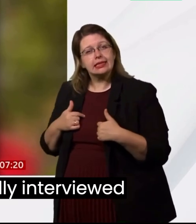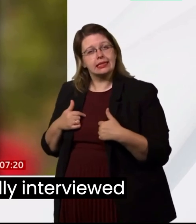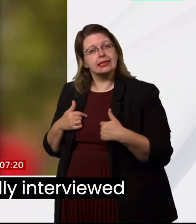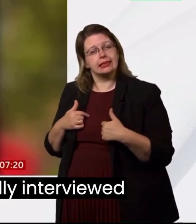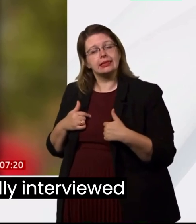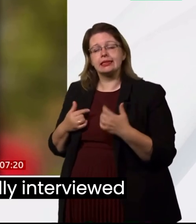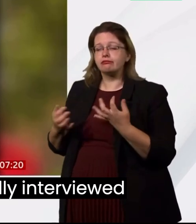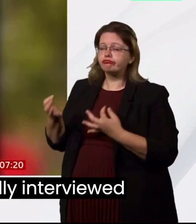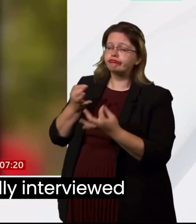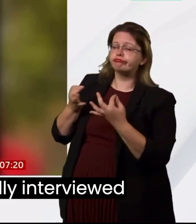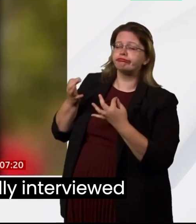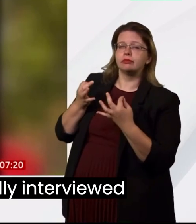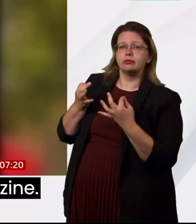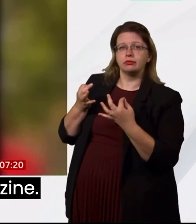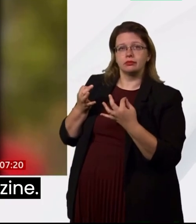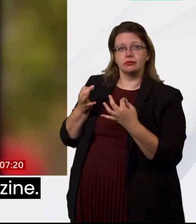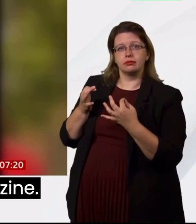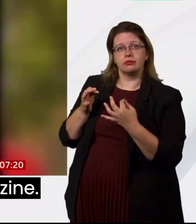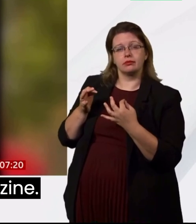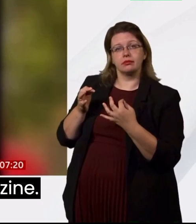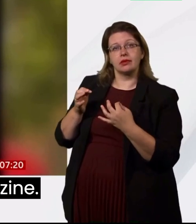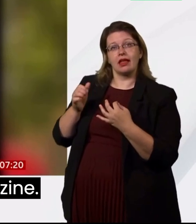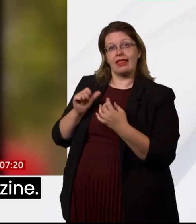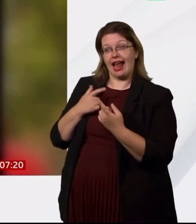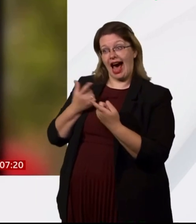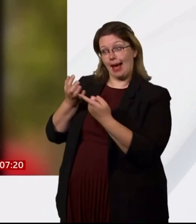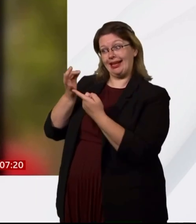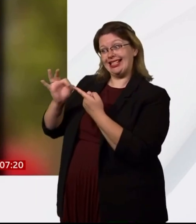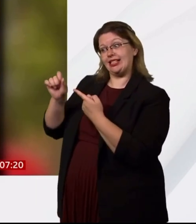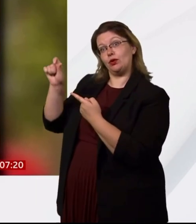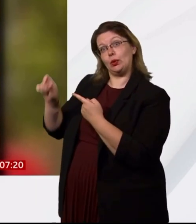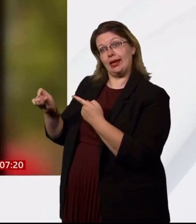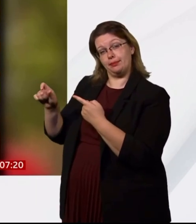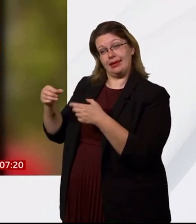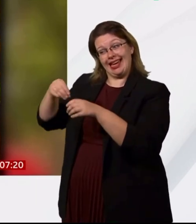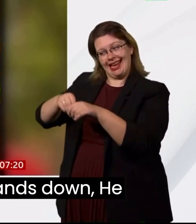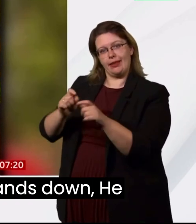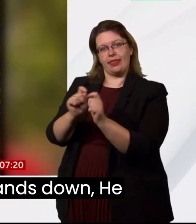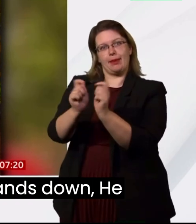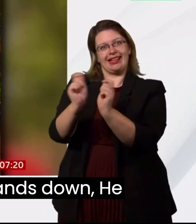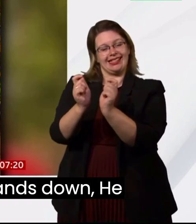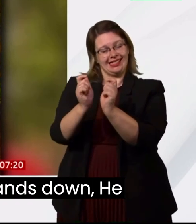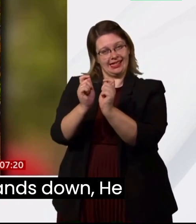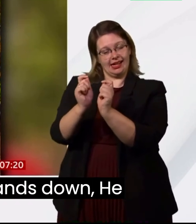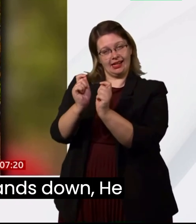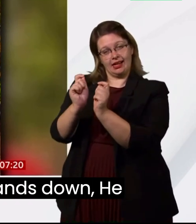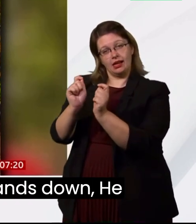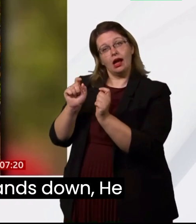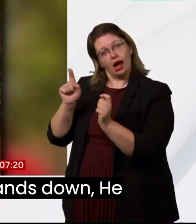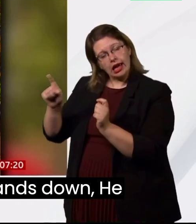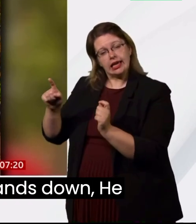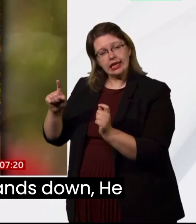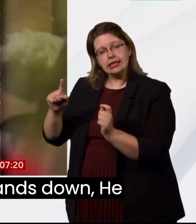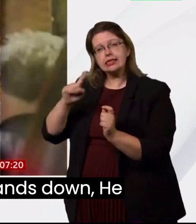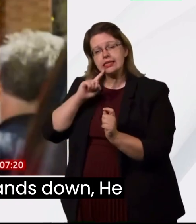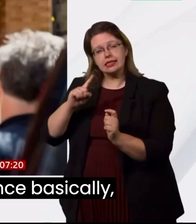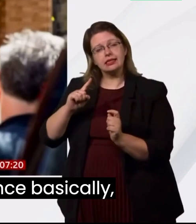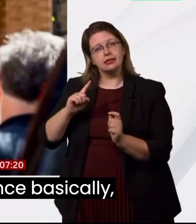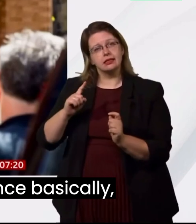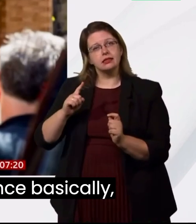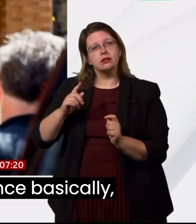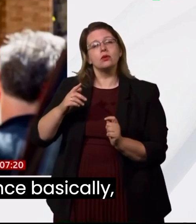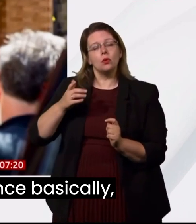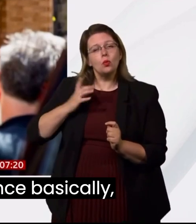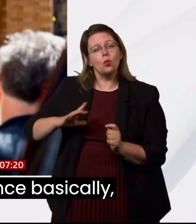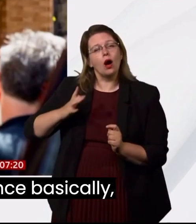And then when I actually interviewed him for the magazine, he said he wanted to be hands-on, he